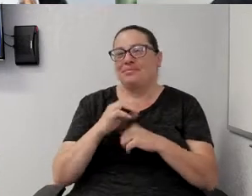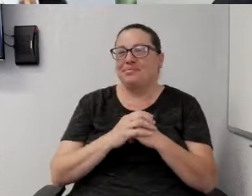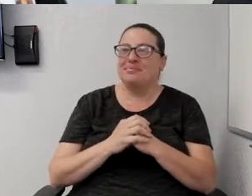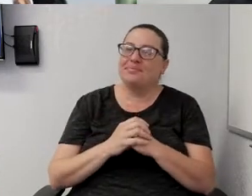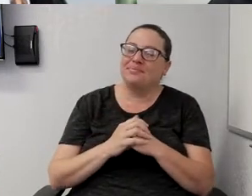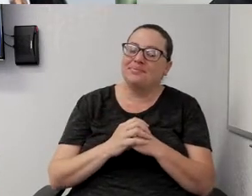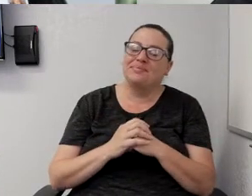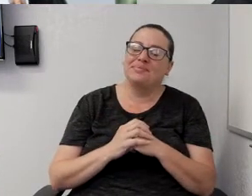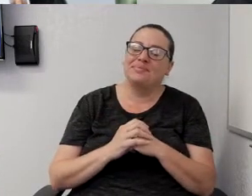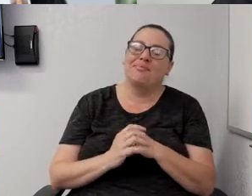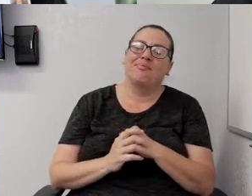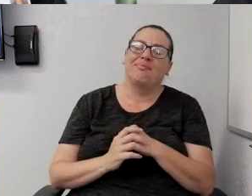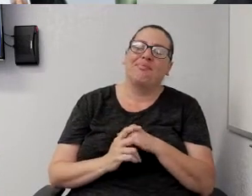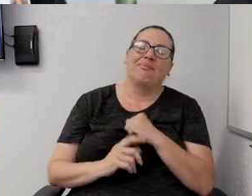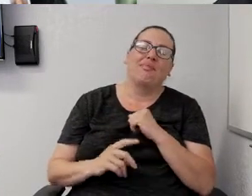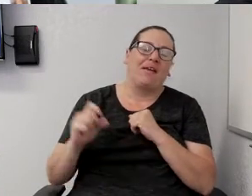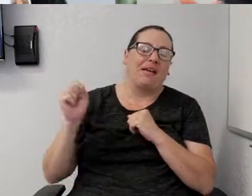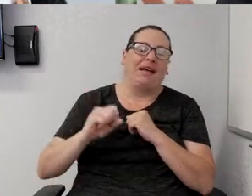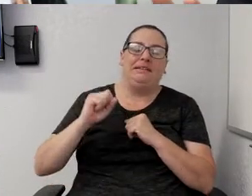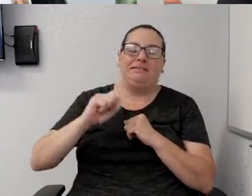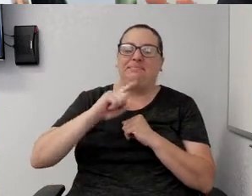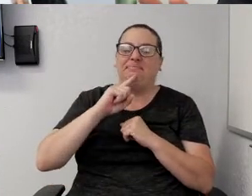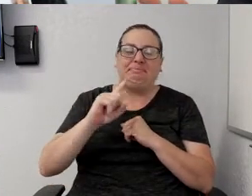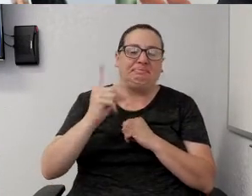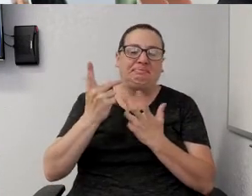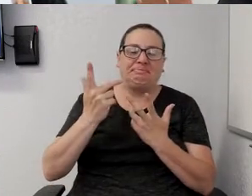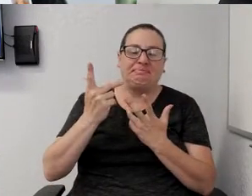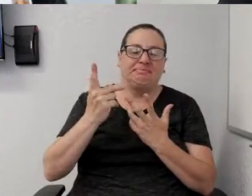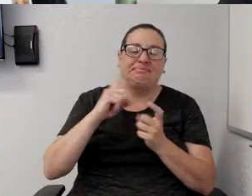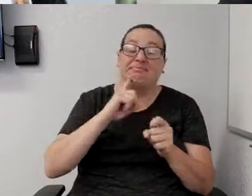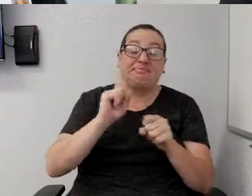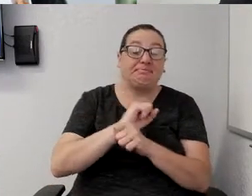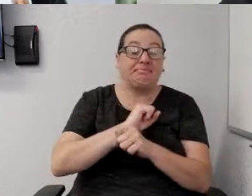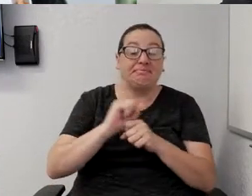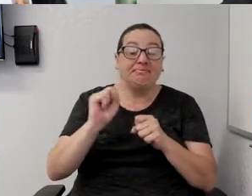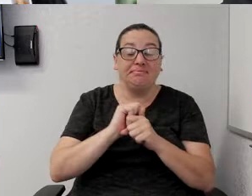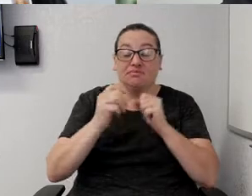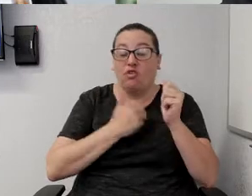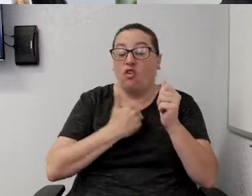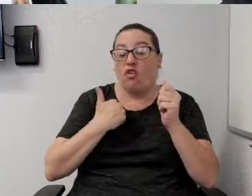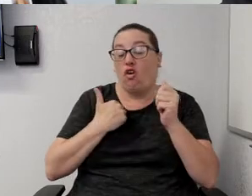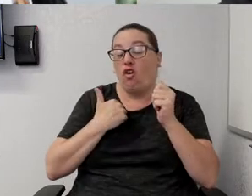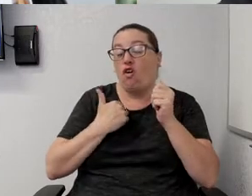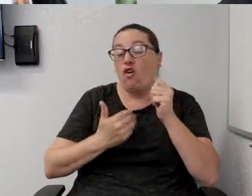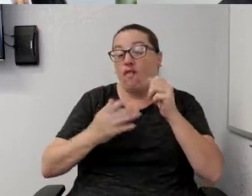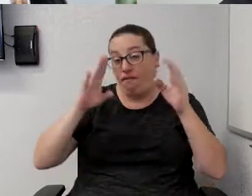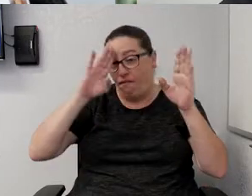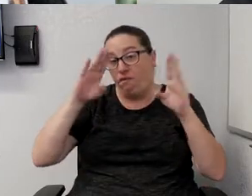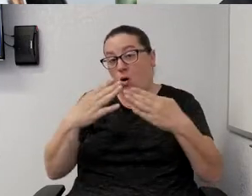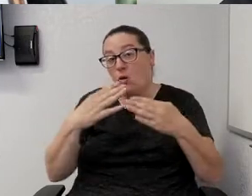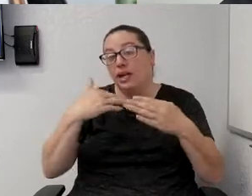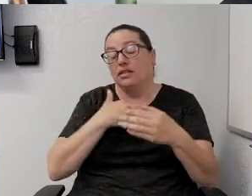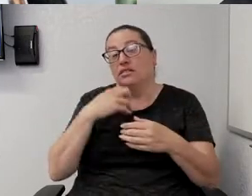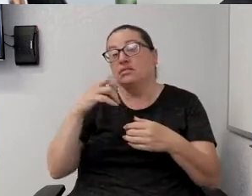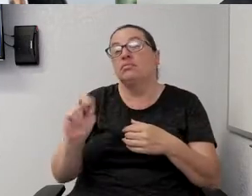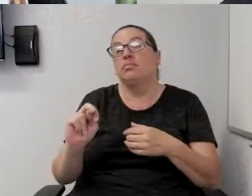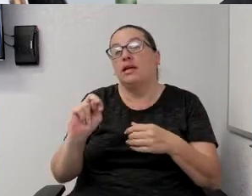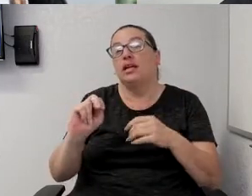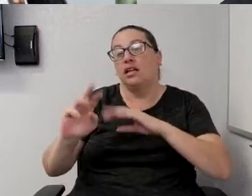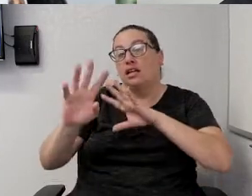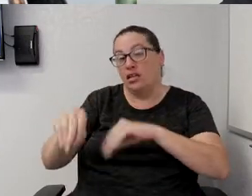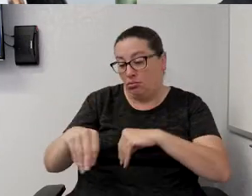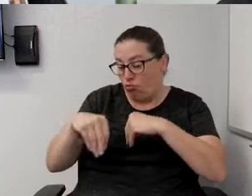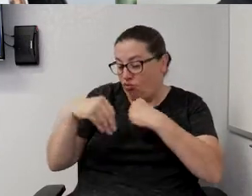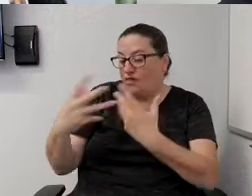Yeah, there's no doubt about it. Well, first and foremost, you know, our focus has all been about providing the health care